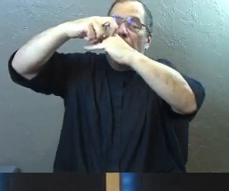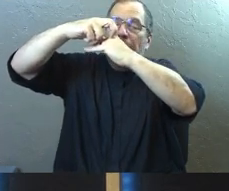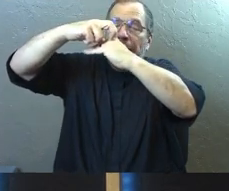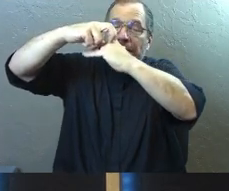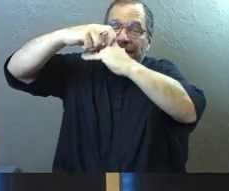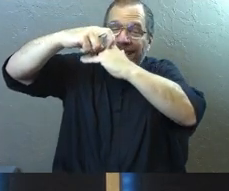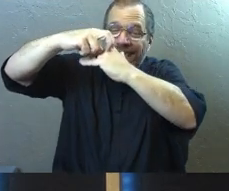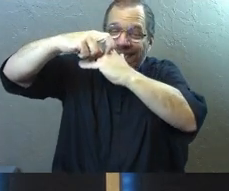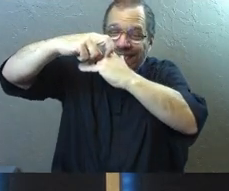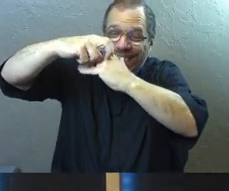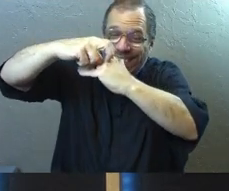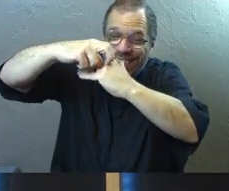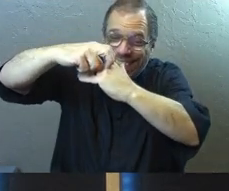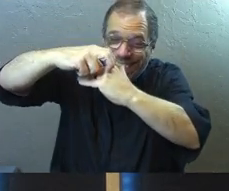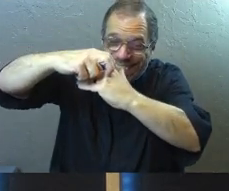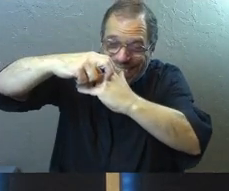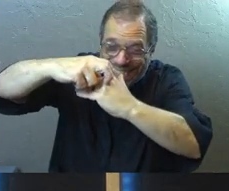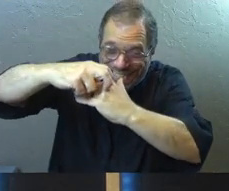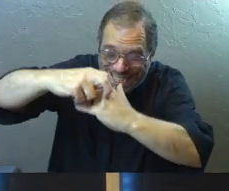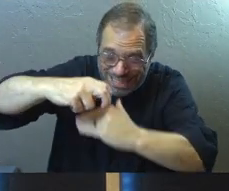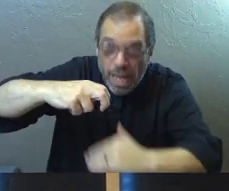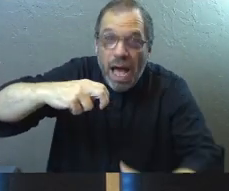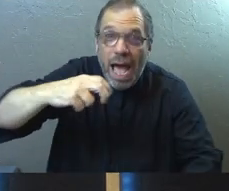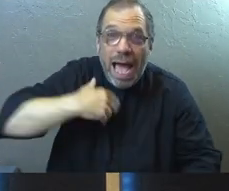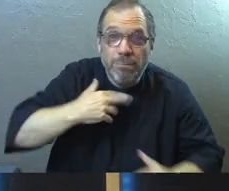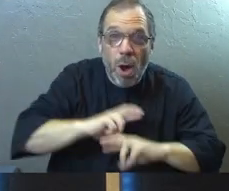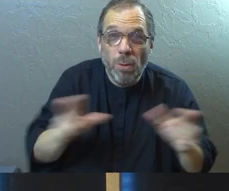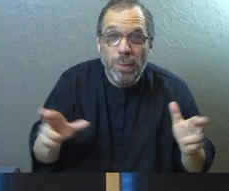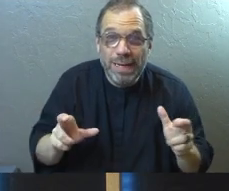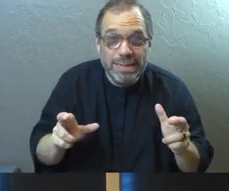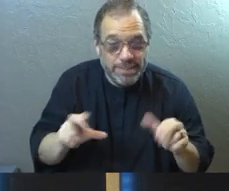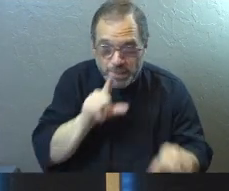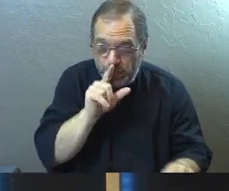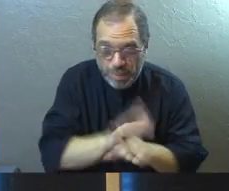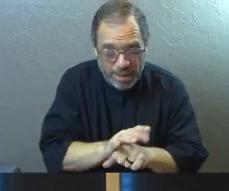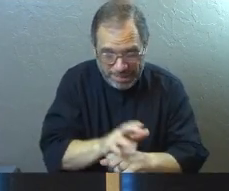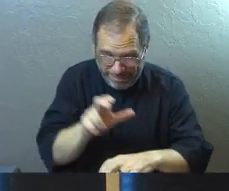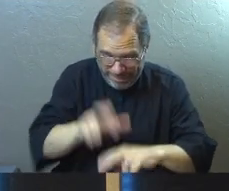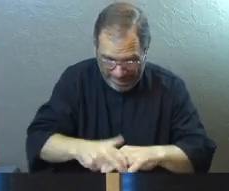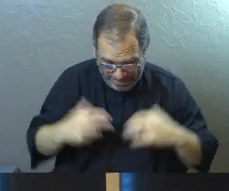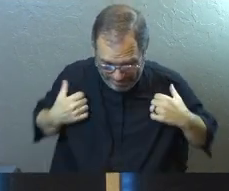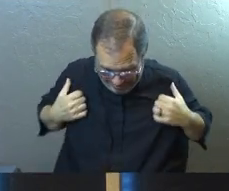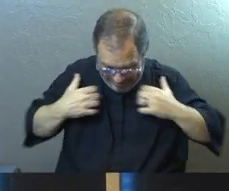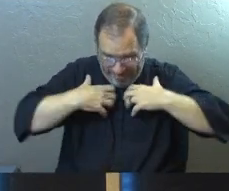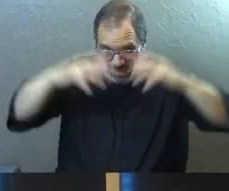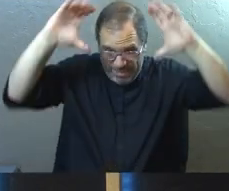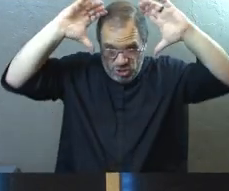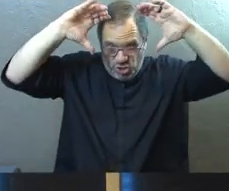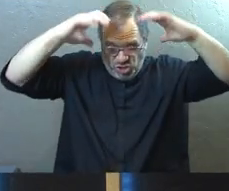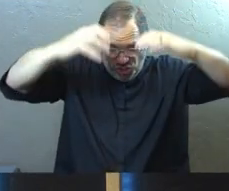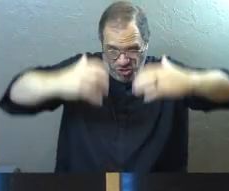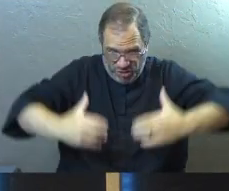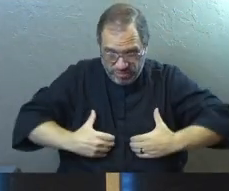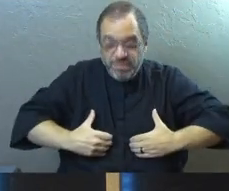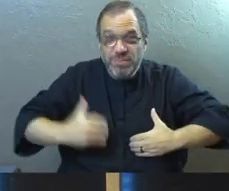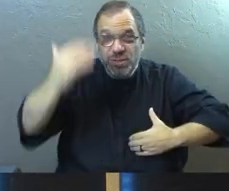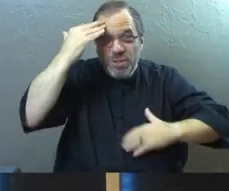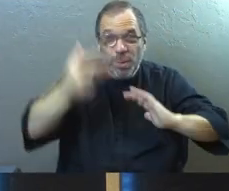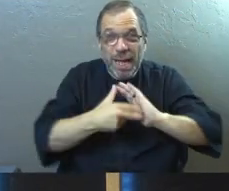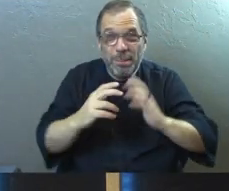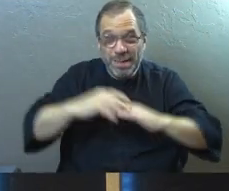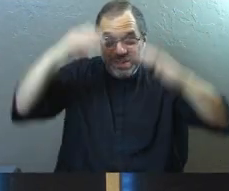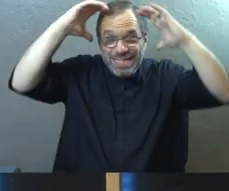it's coming. It's coming and I'm already committed and strapped in. Anybody else out there strapped in,